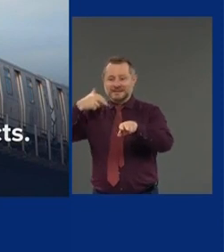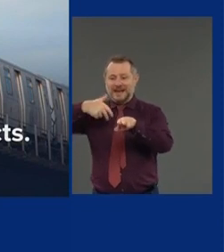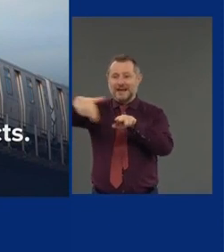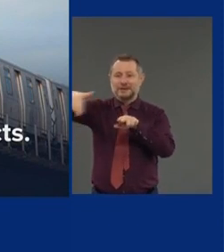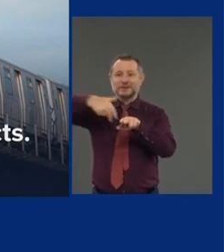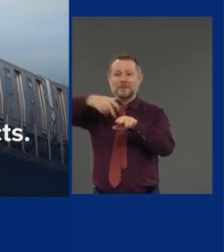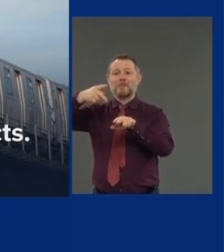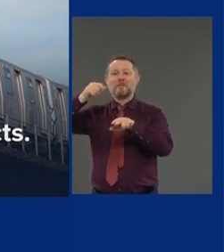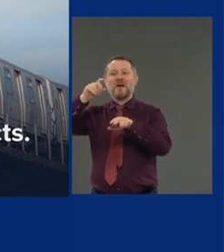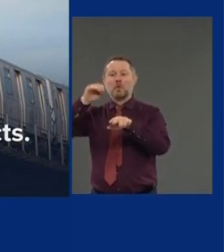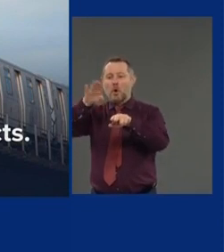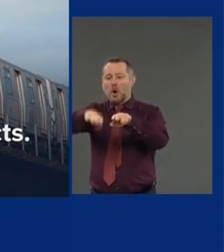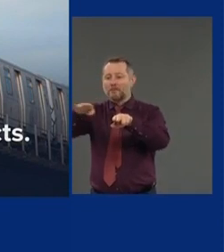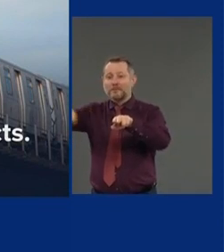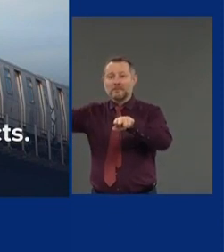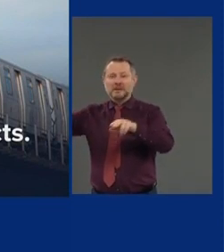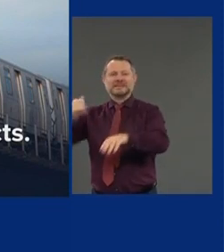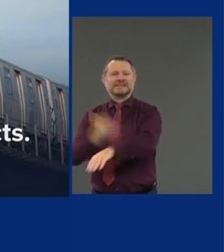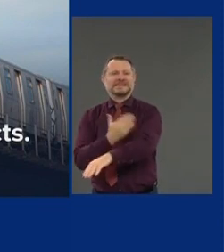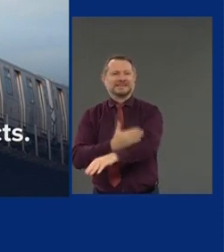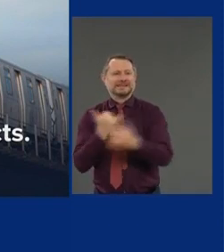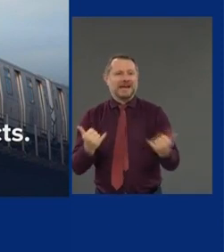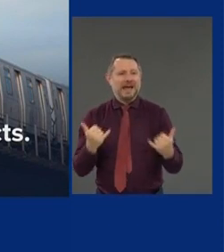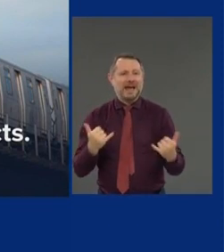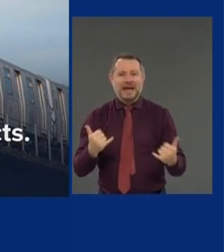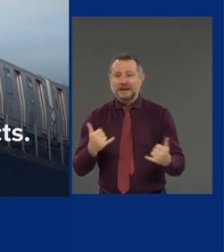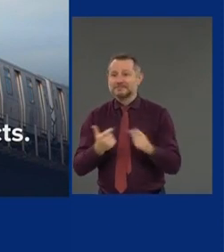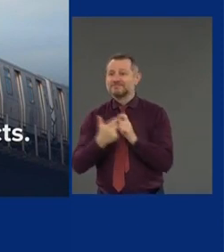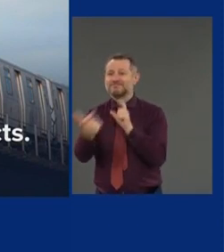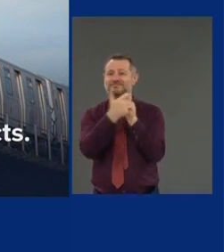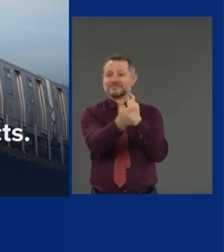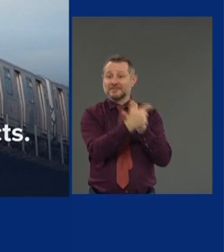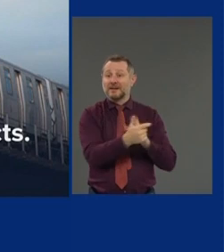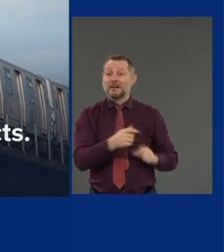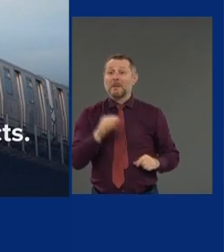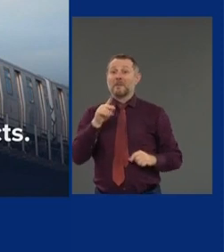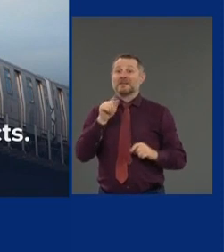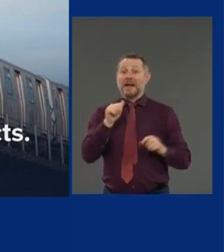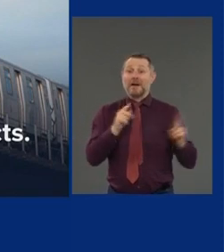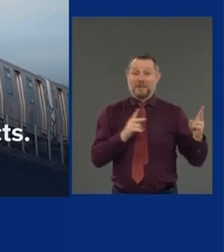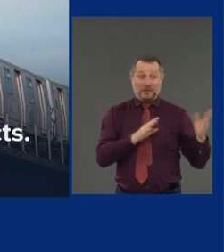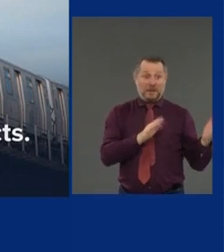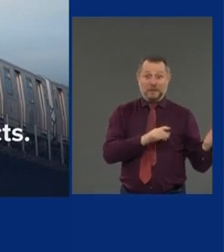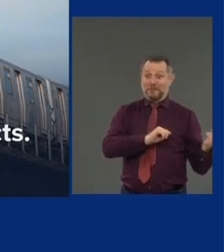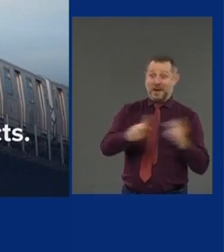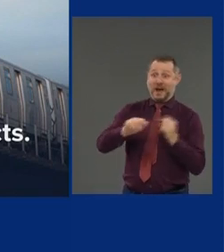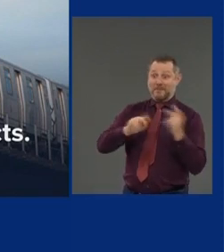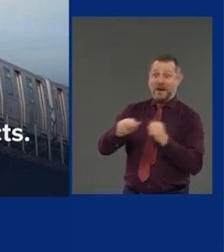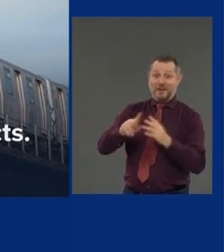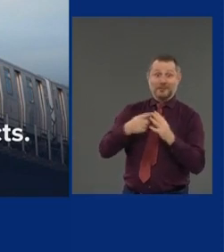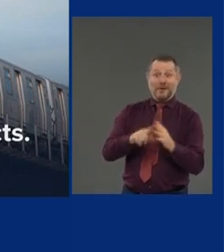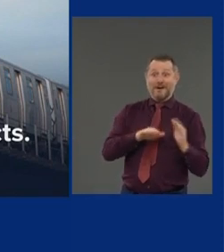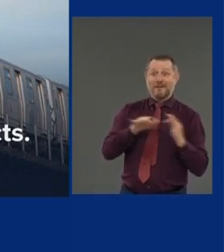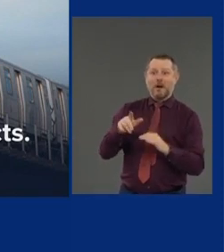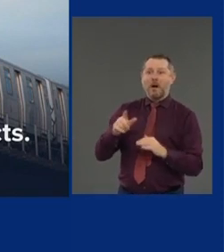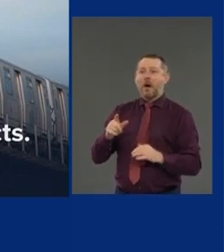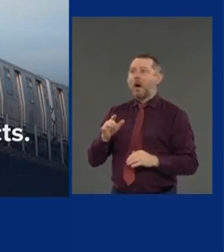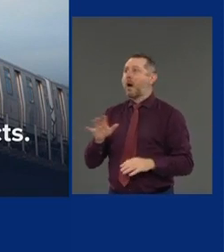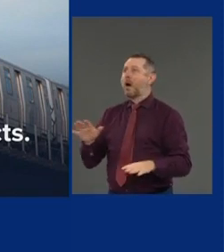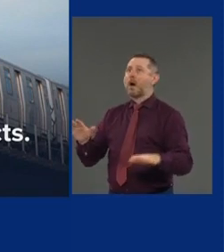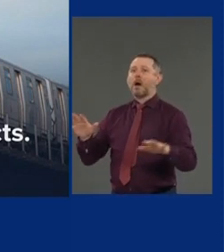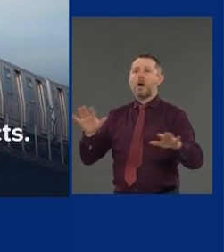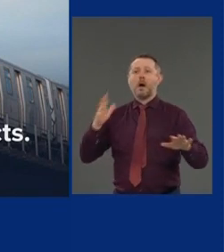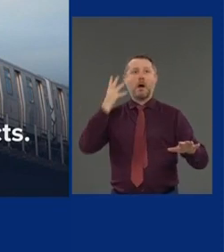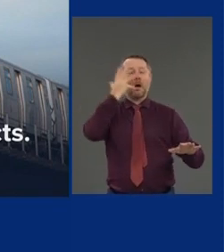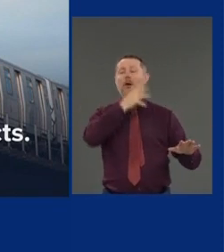MTA, people get back on the subways and the commuter rail, they're going to be surprised. Those trains are cleaner